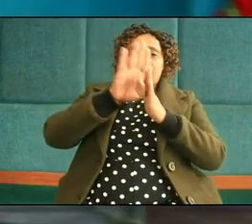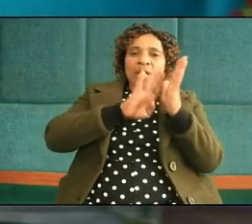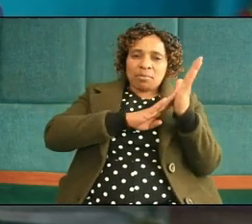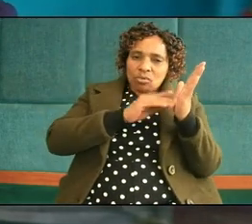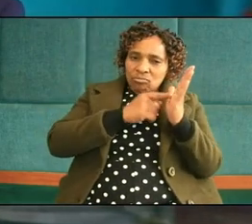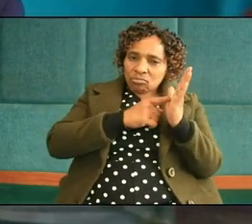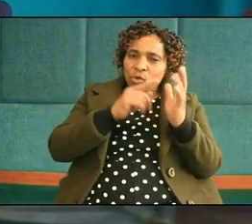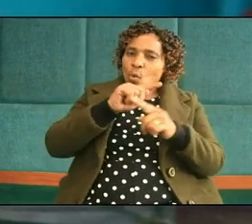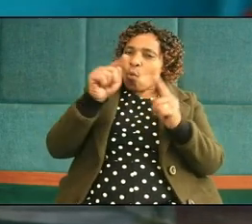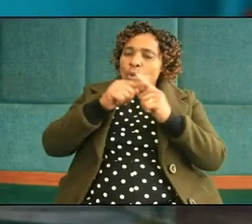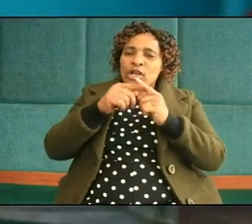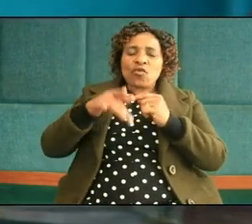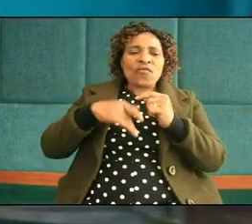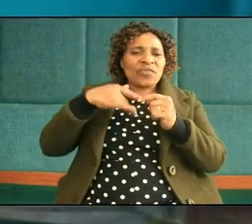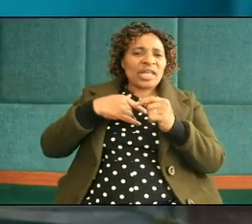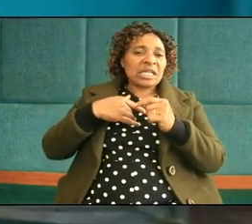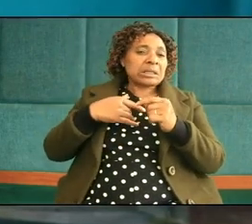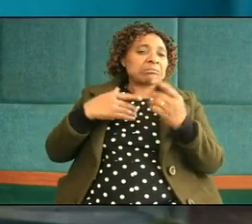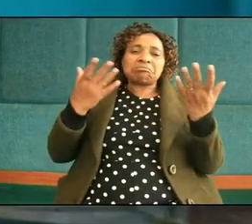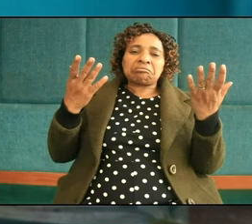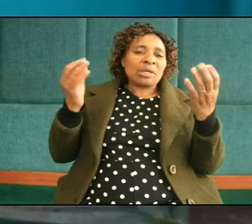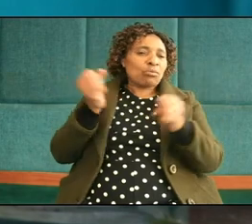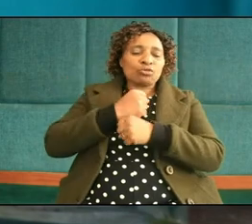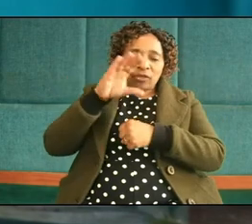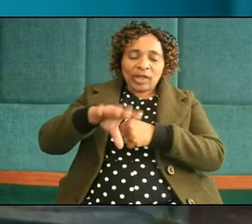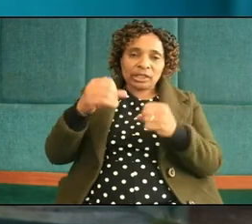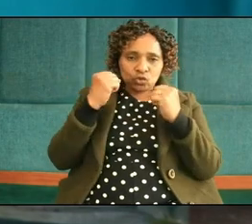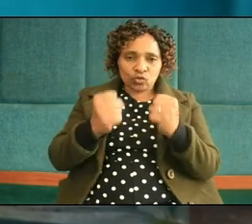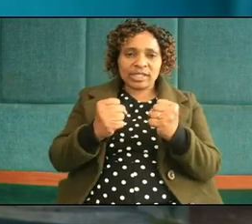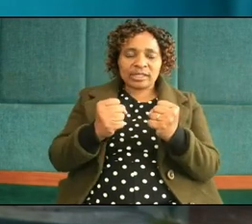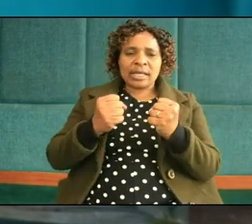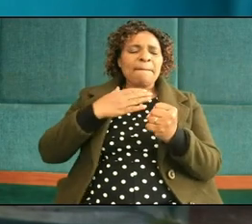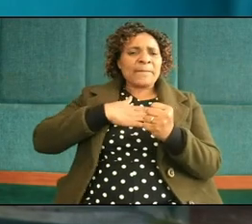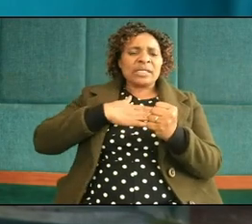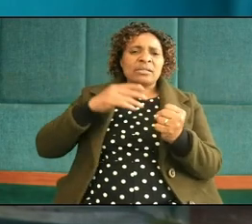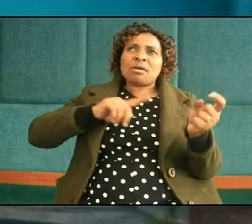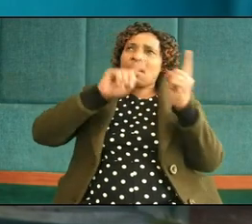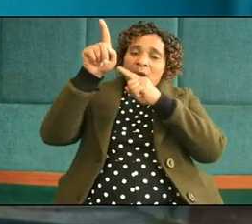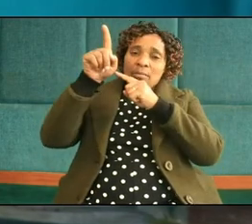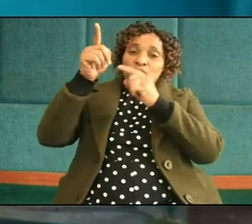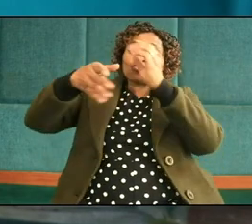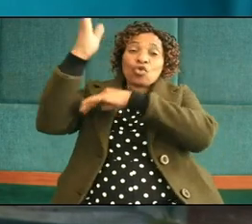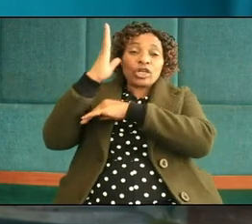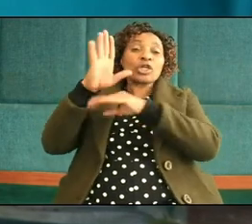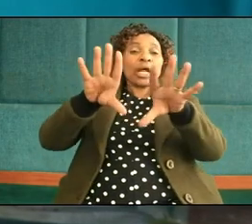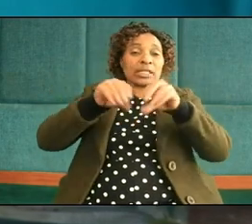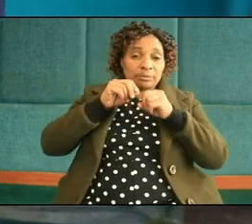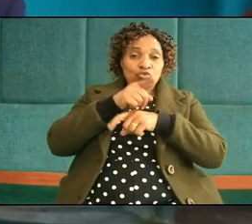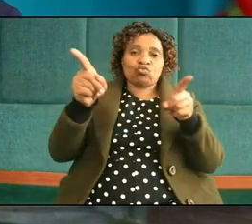when you feel like you do not have all the strength please come to God and he will accept you